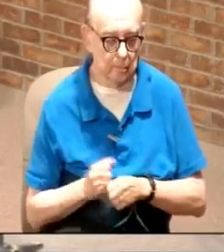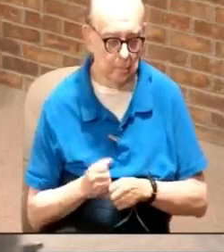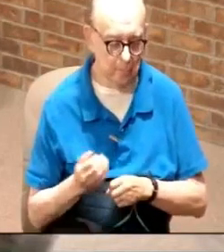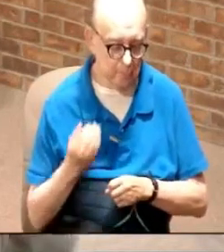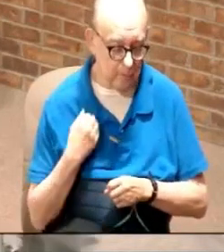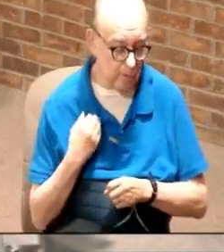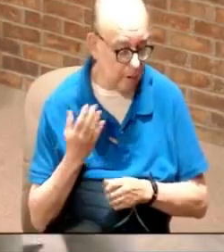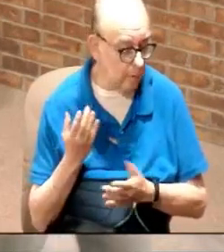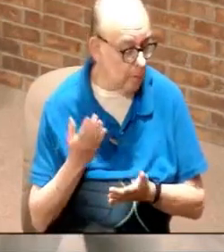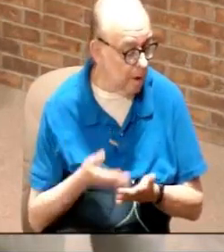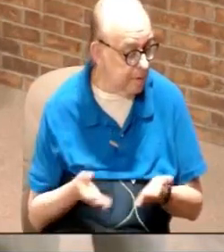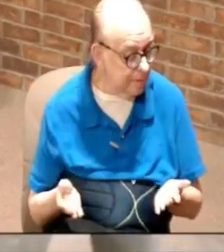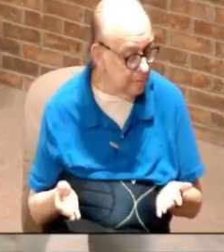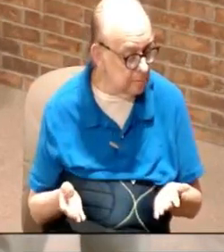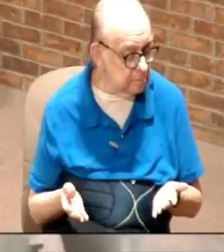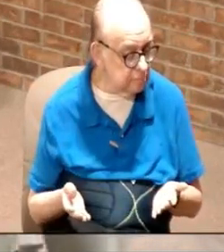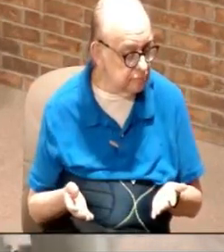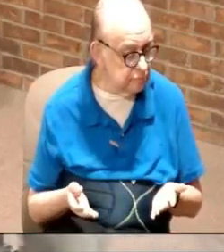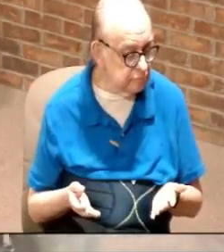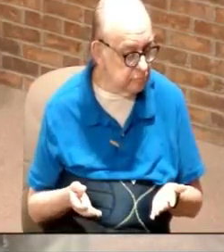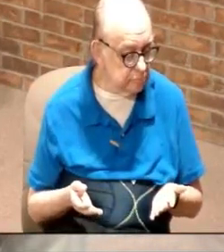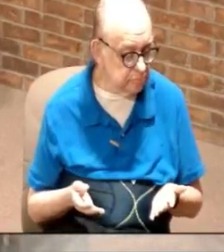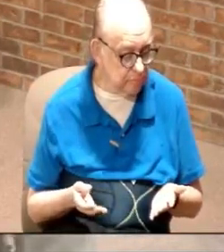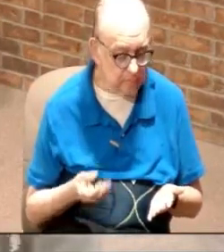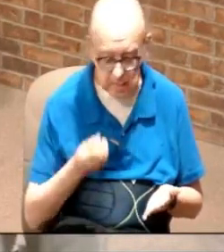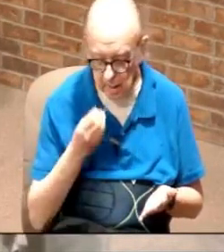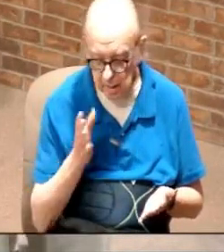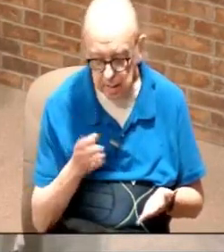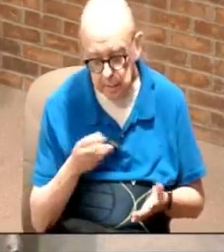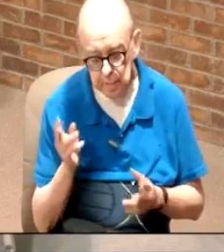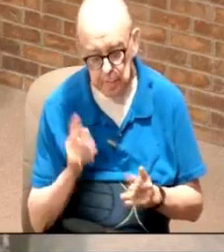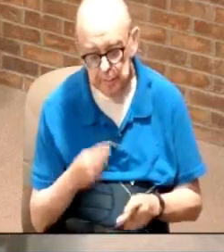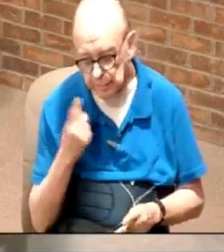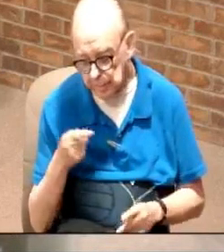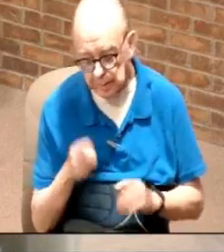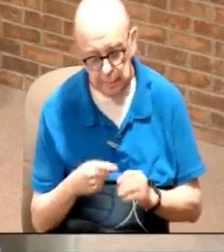reminded, Do you know what? I really don't care what anybody thinks about me.